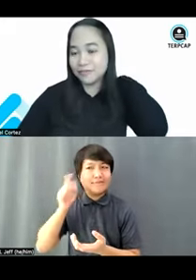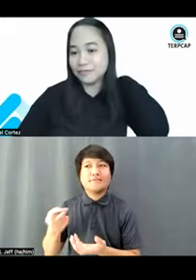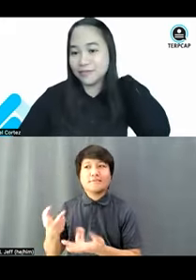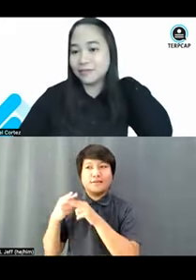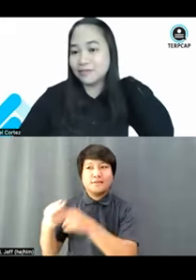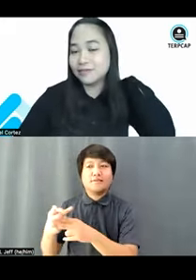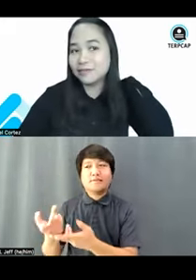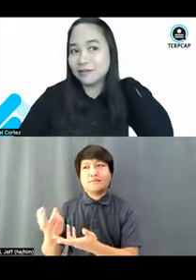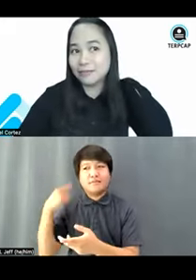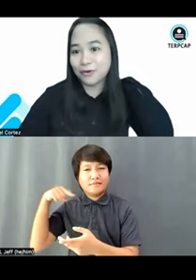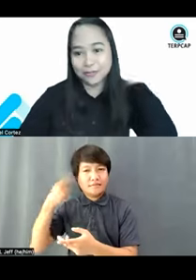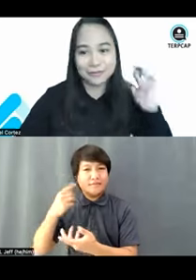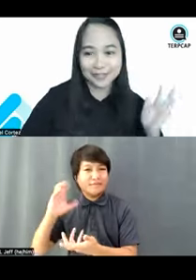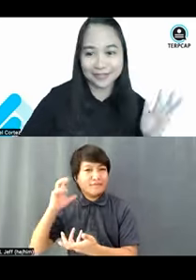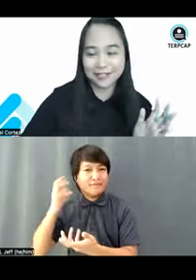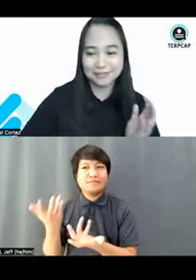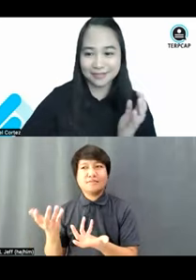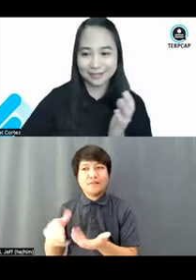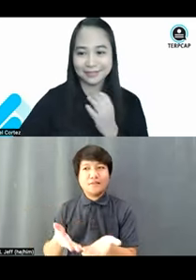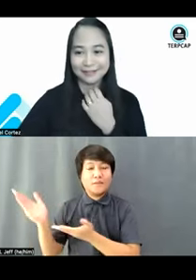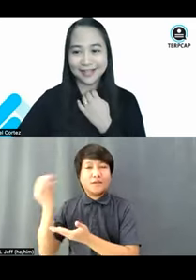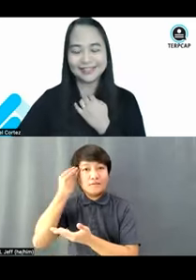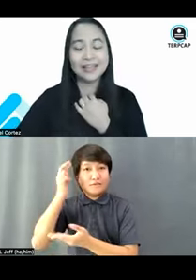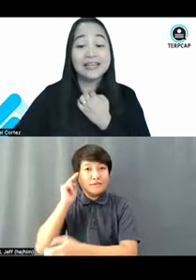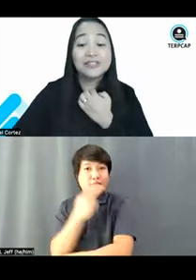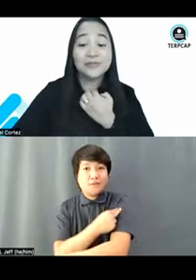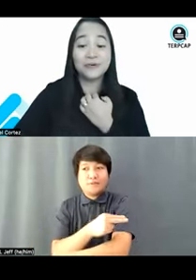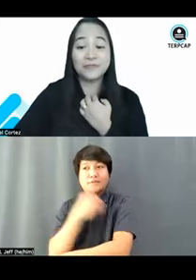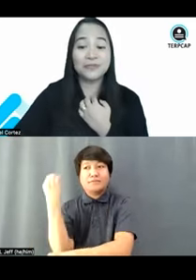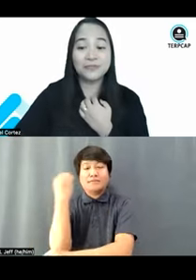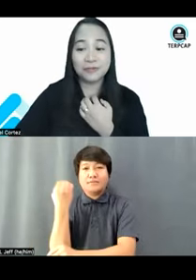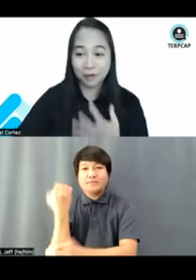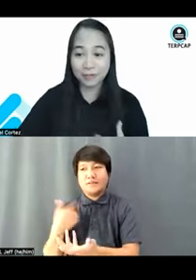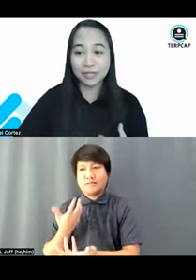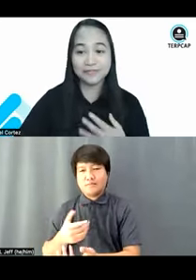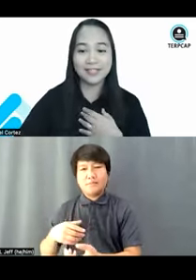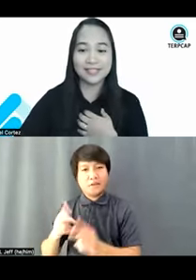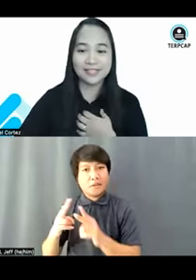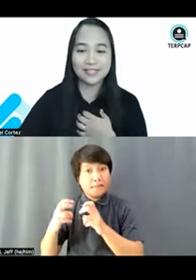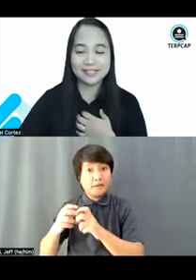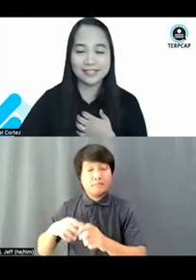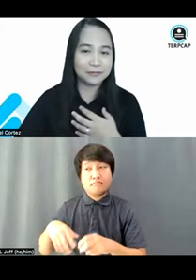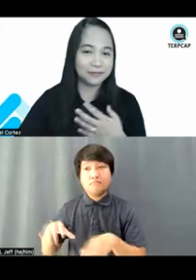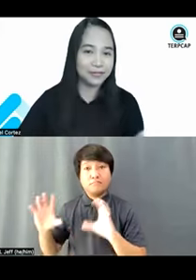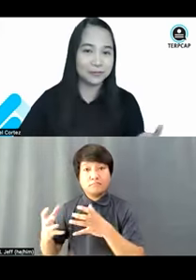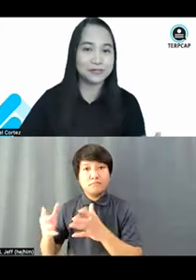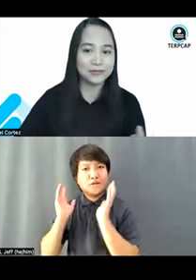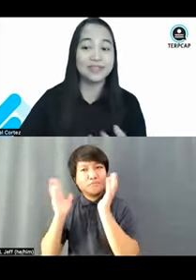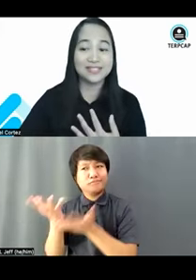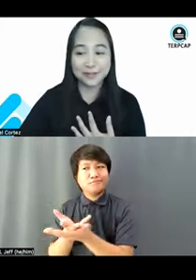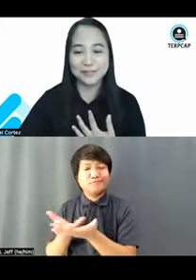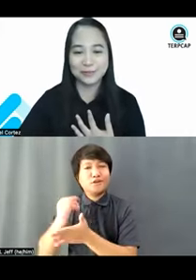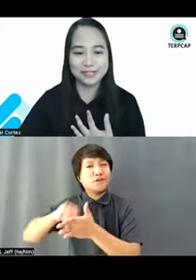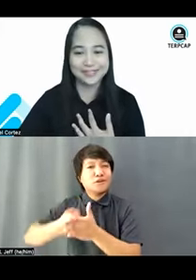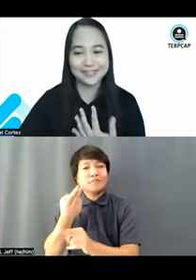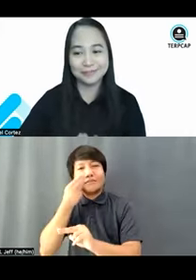Maybe you'd be brought to the mental hospital, right? So, you know, the proper way of saying this is, you know, being a person